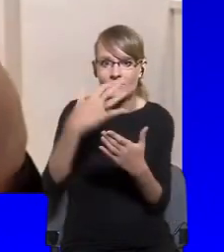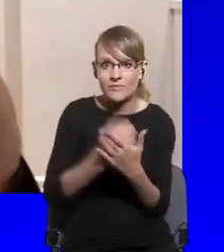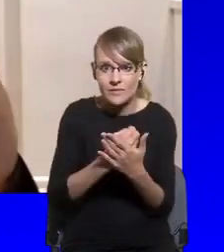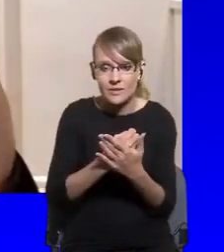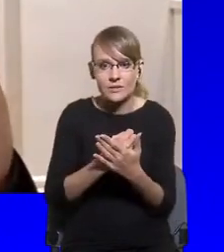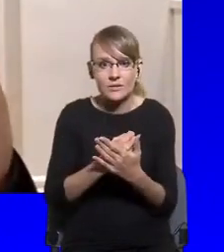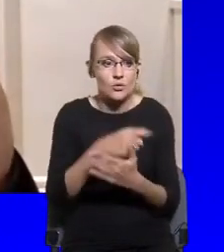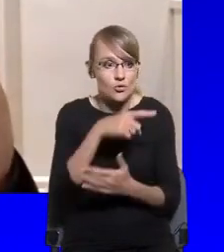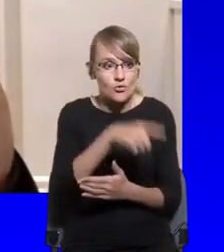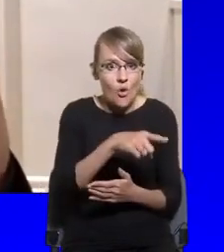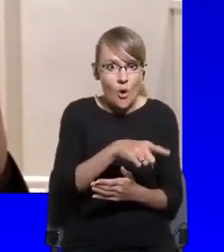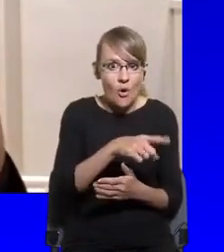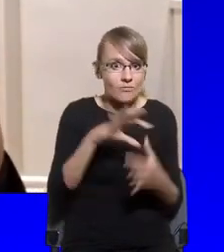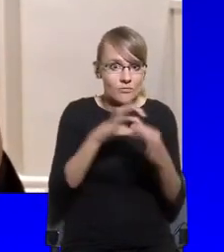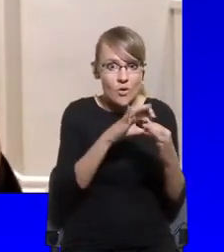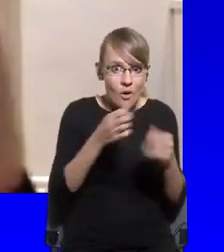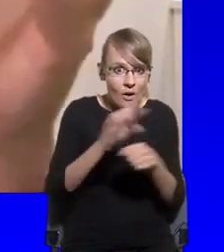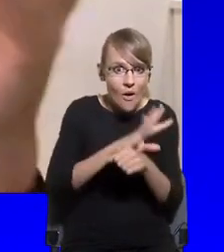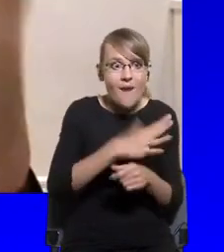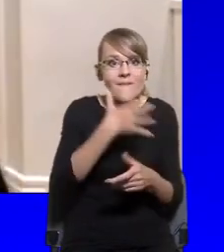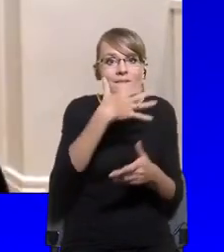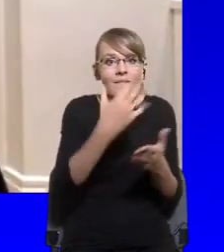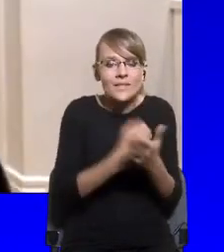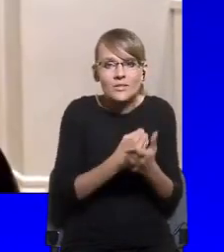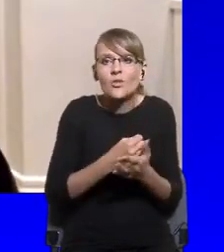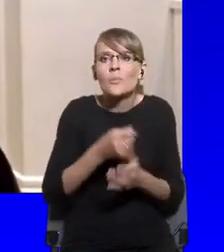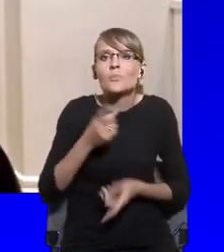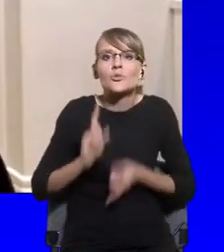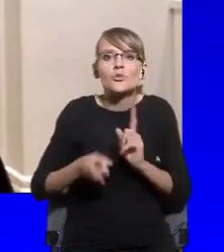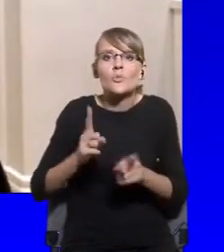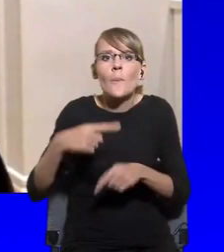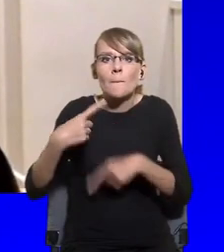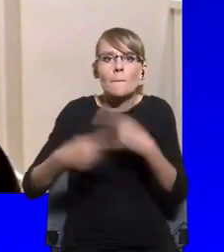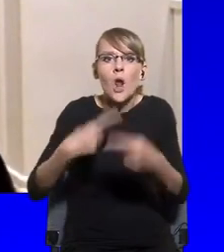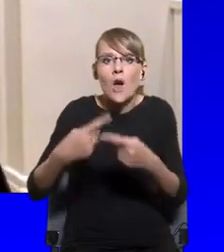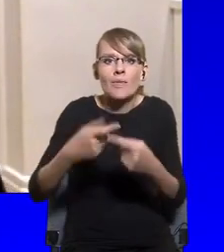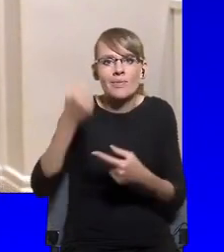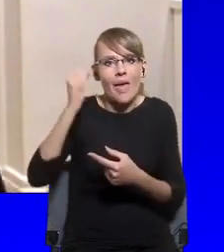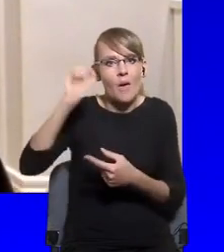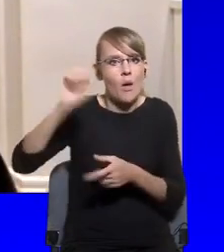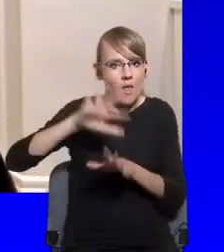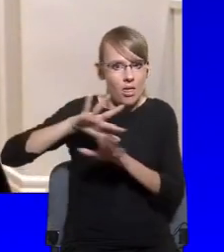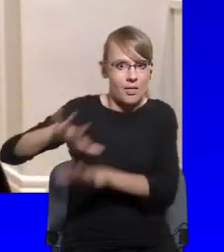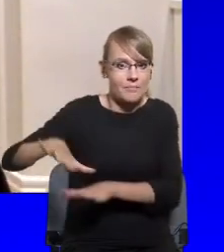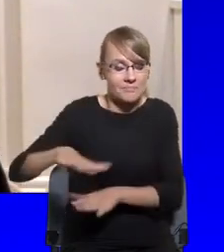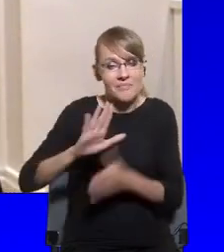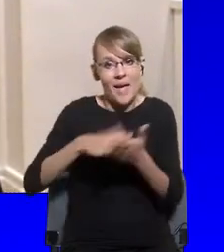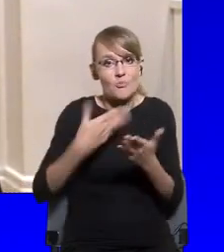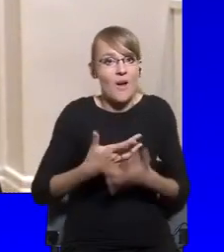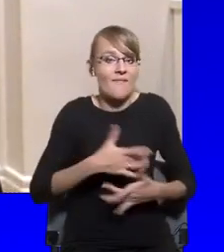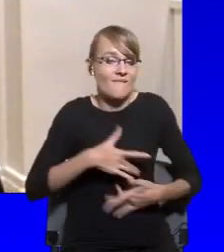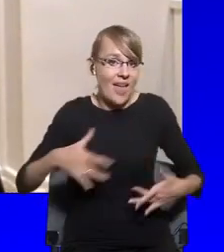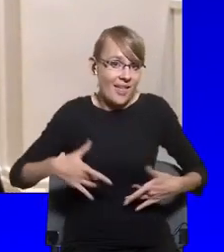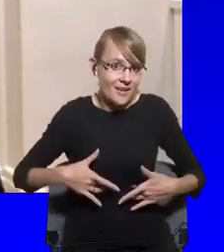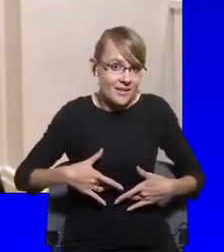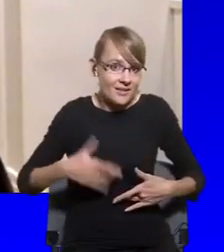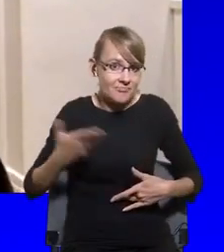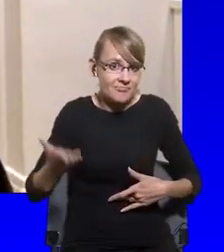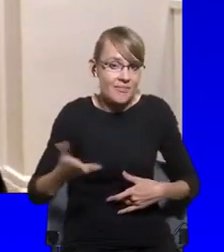a process of democratic backsliding. Hungary is certainly one of the cases. We've also identified other countries